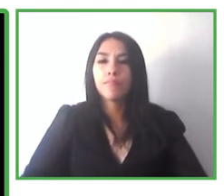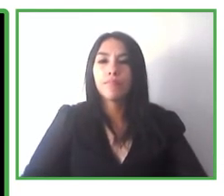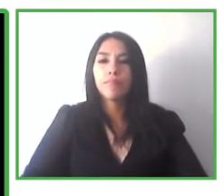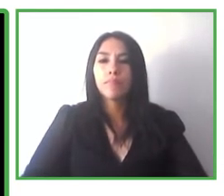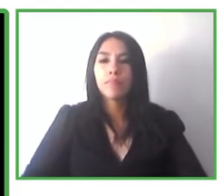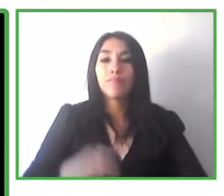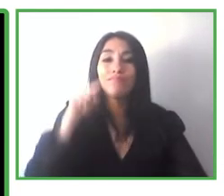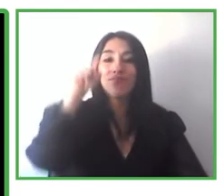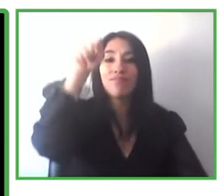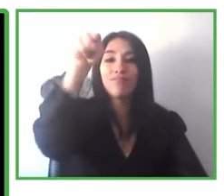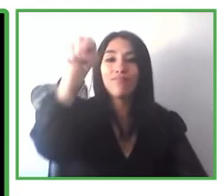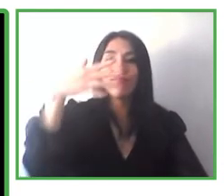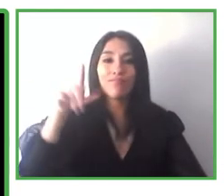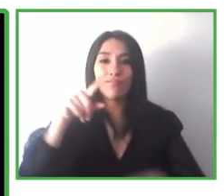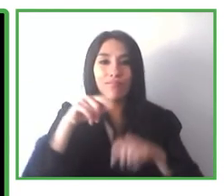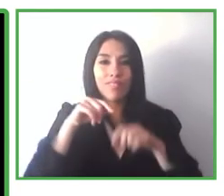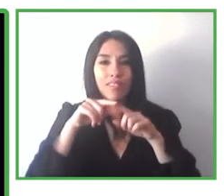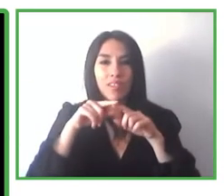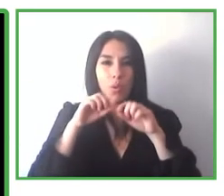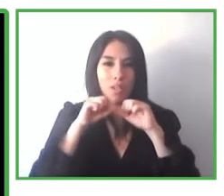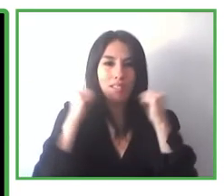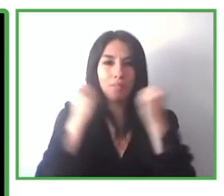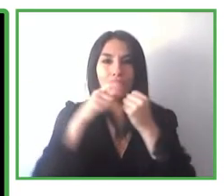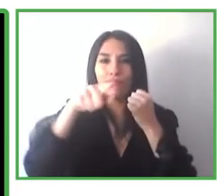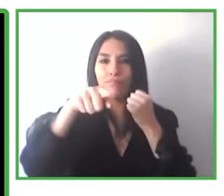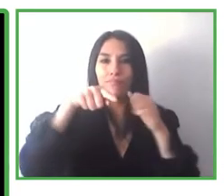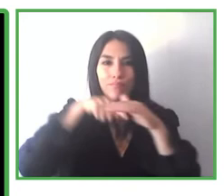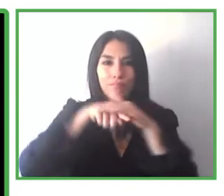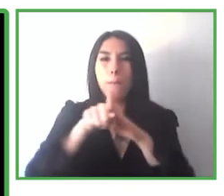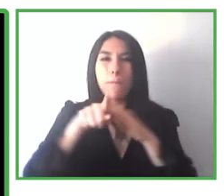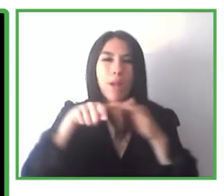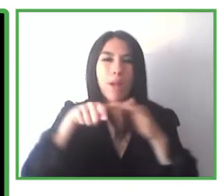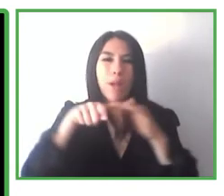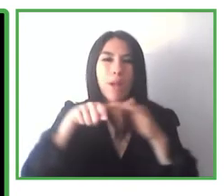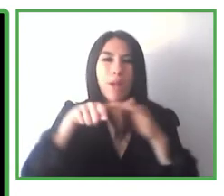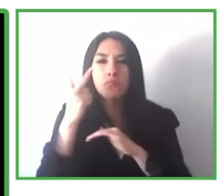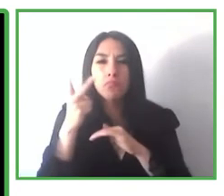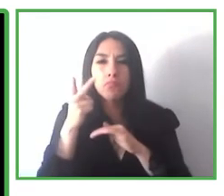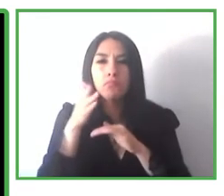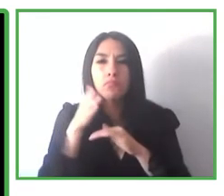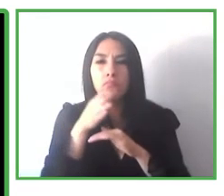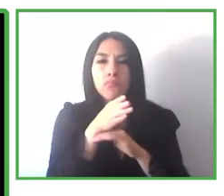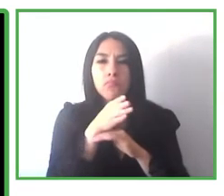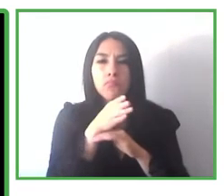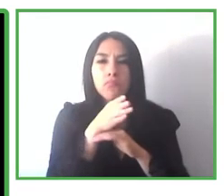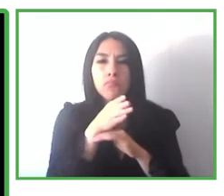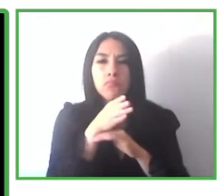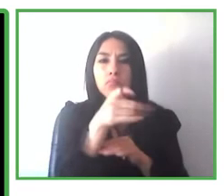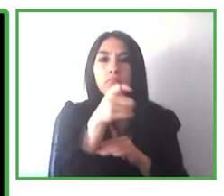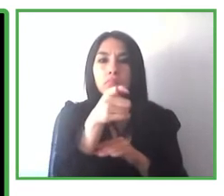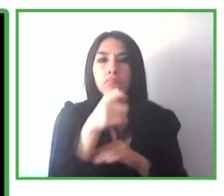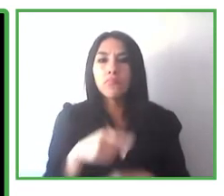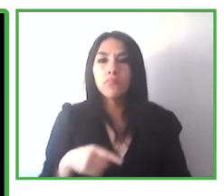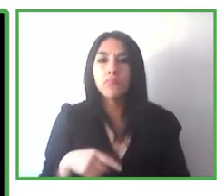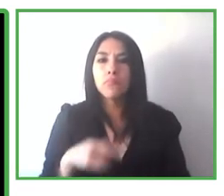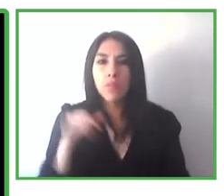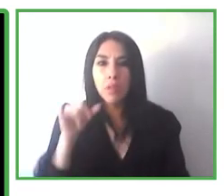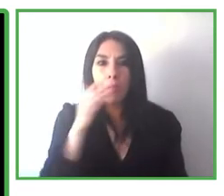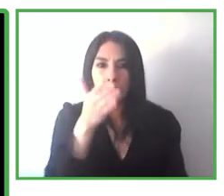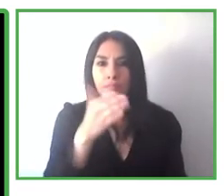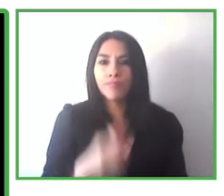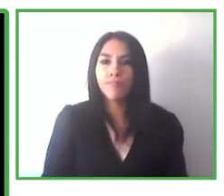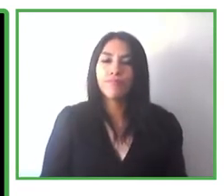to take to go to the stadium. Same thing in Los Angeles. We introduced an ambulance and we know that any user